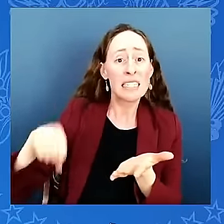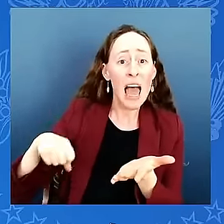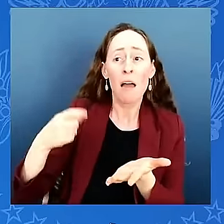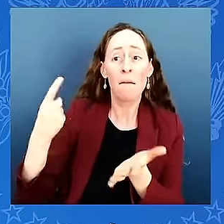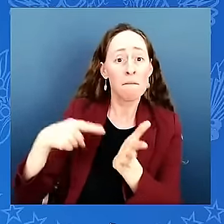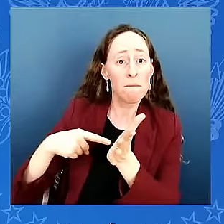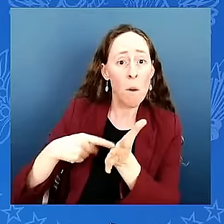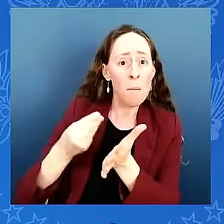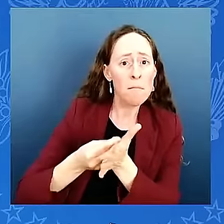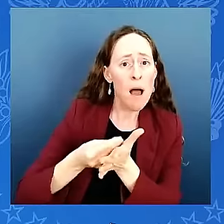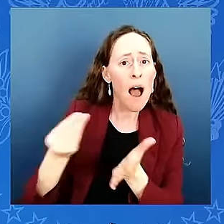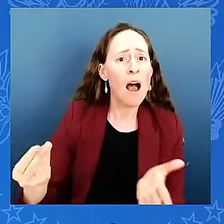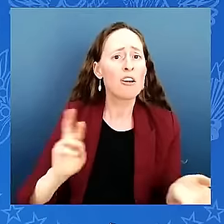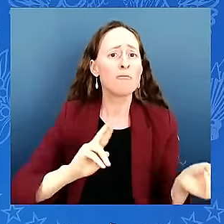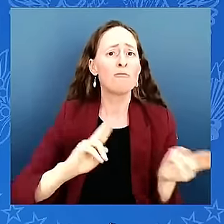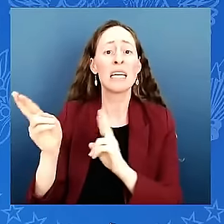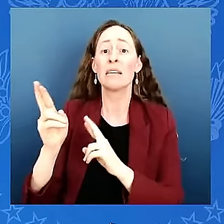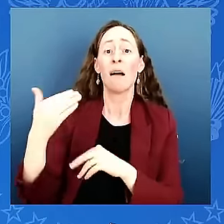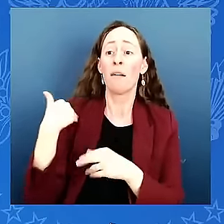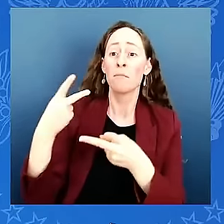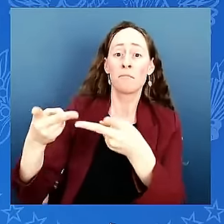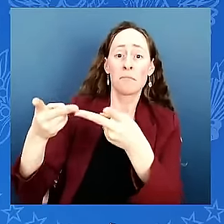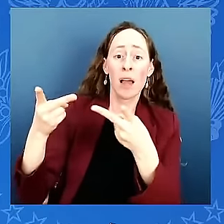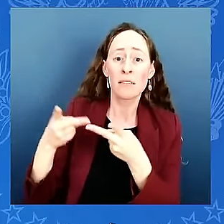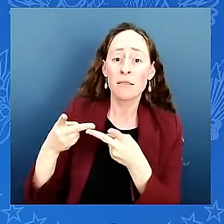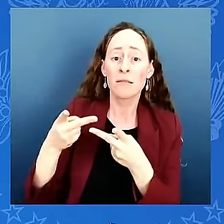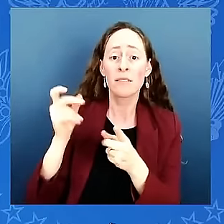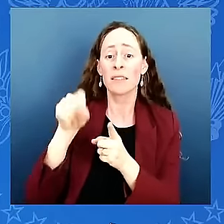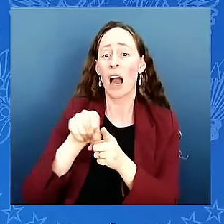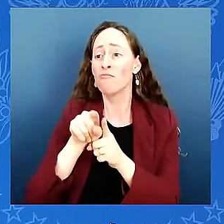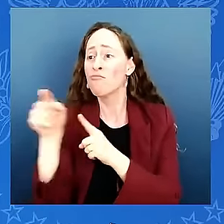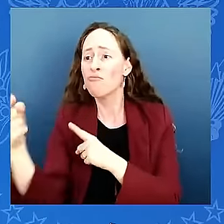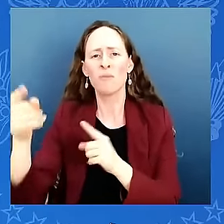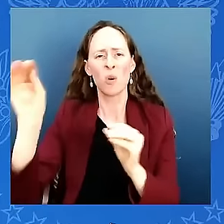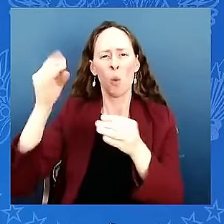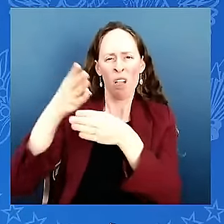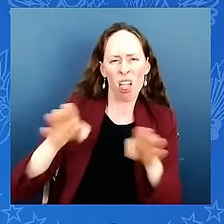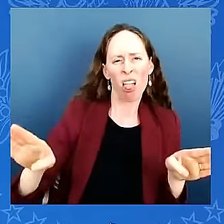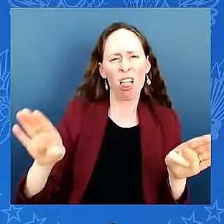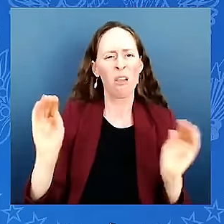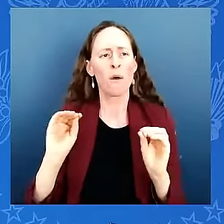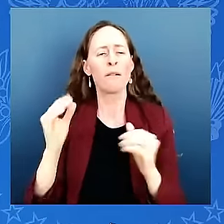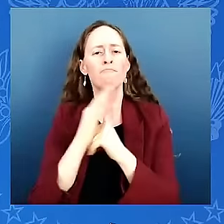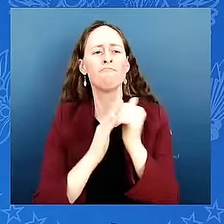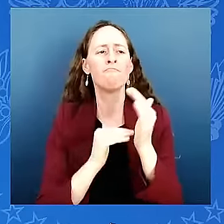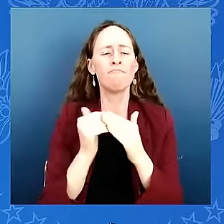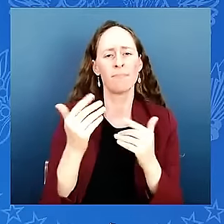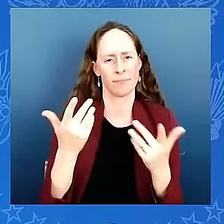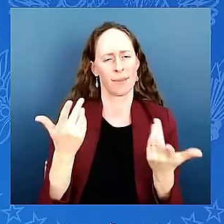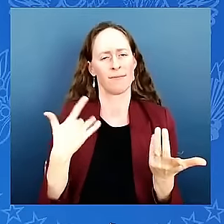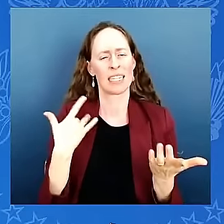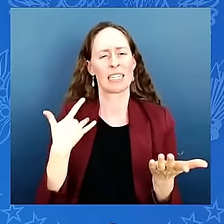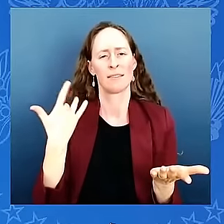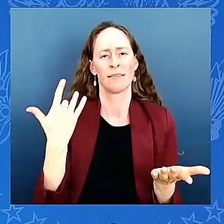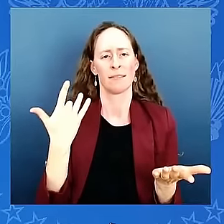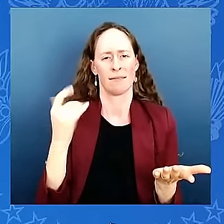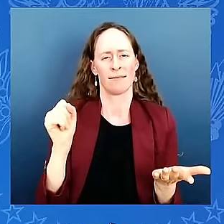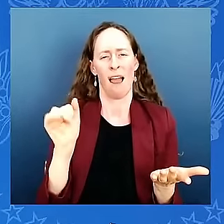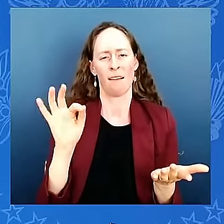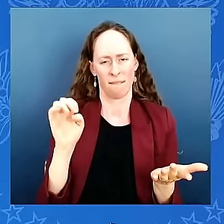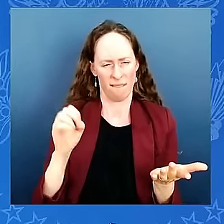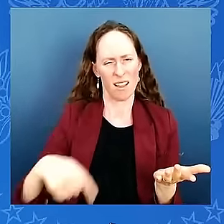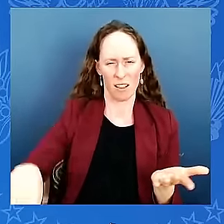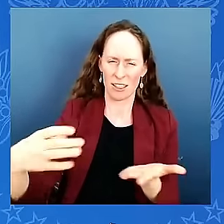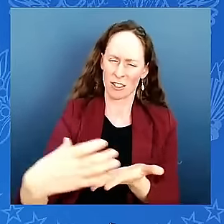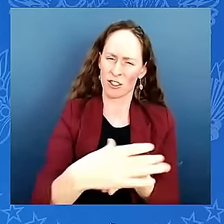divide them and so much more all americans deserve a future worthy of their dreams and that future we're building today and we're